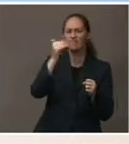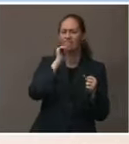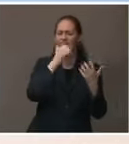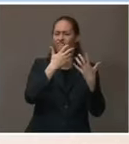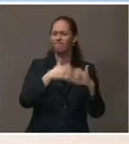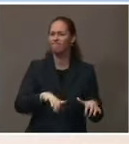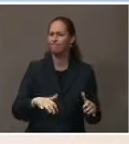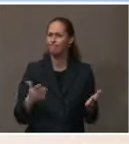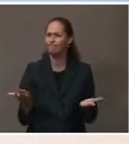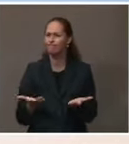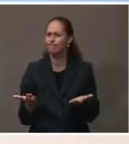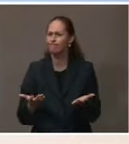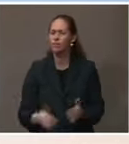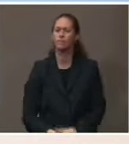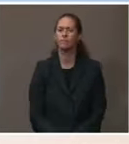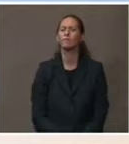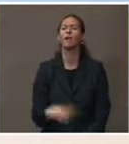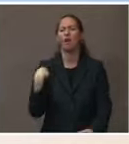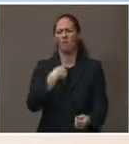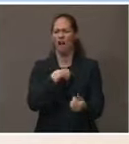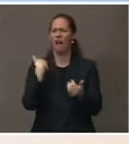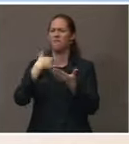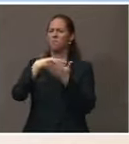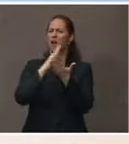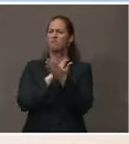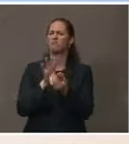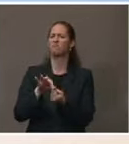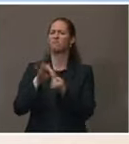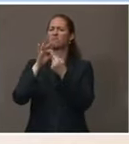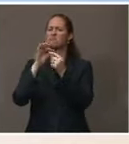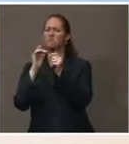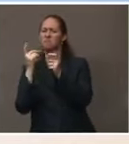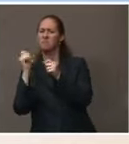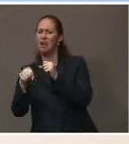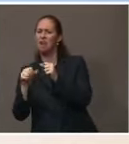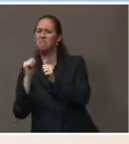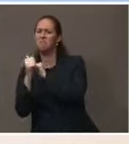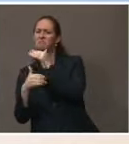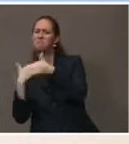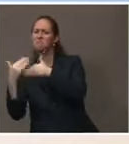getting underway, which we expect to be a vehicle to move a number of the president's bold ideas forward. The Can I ask you a question about